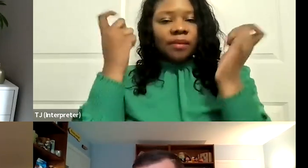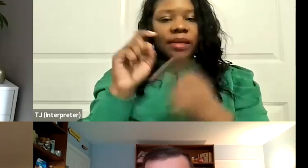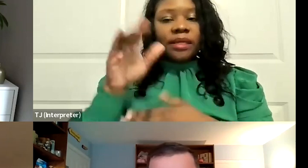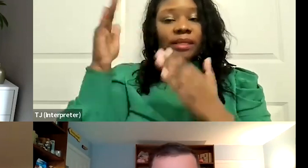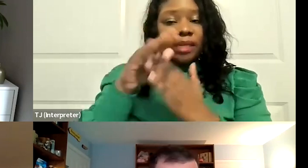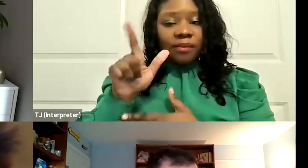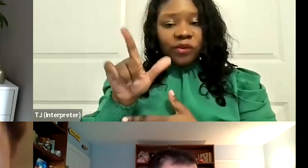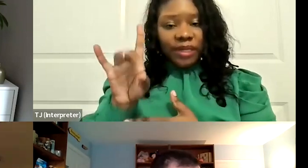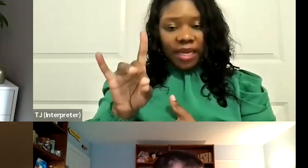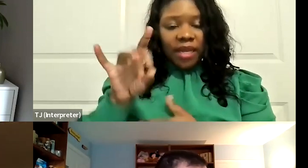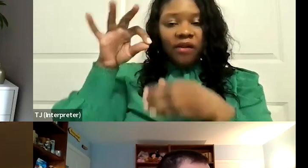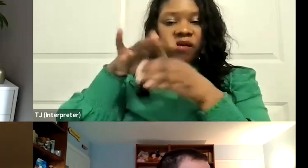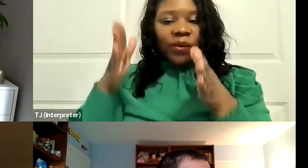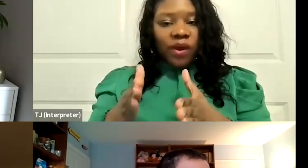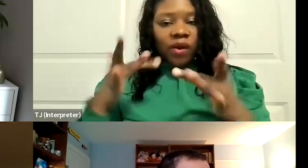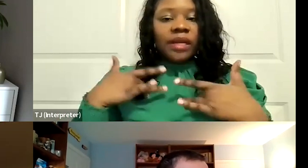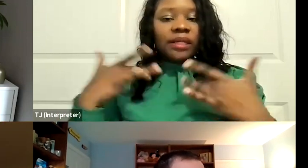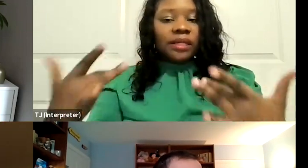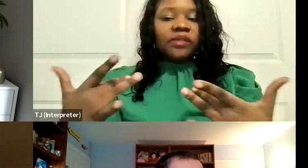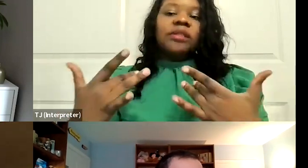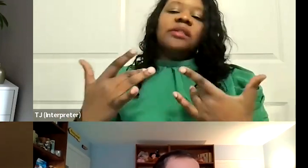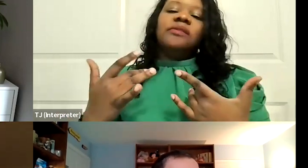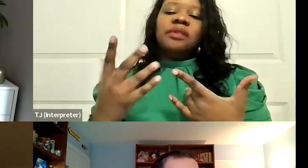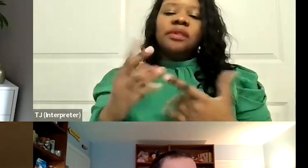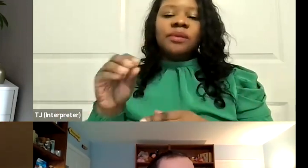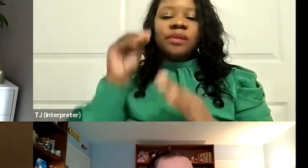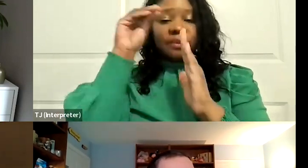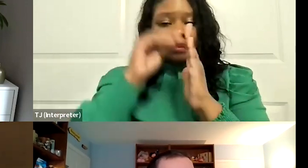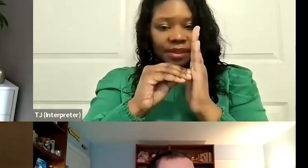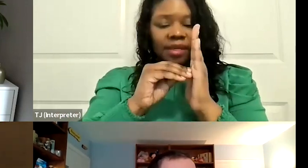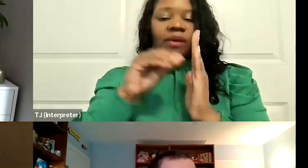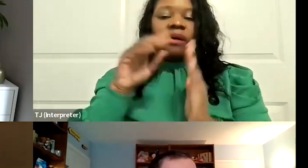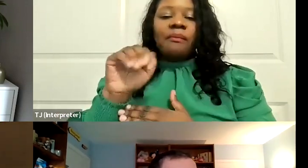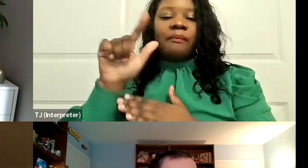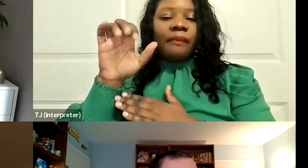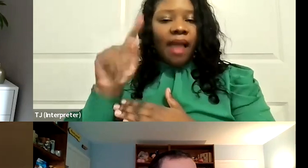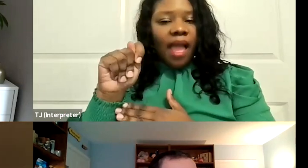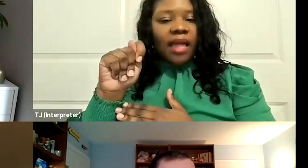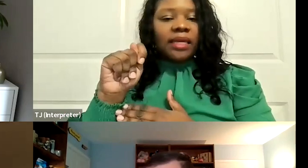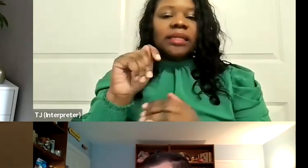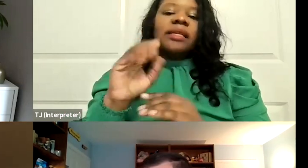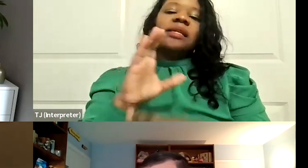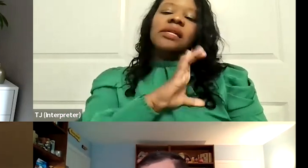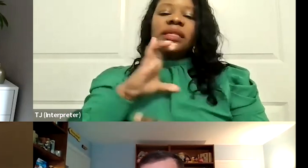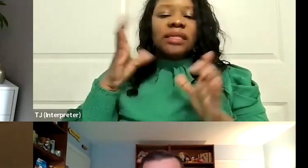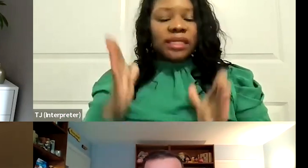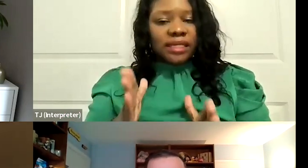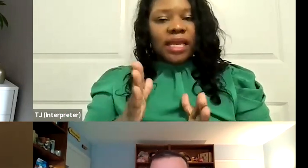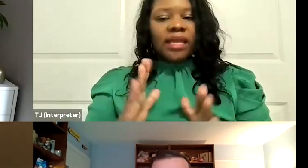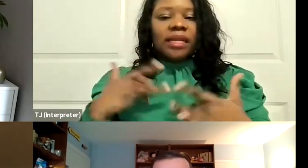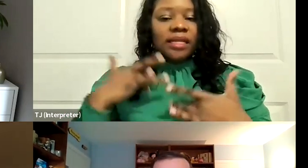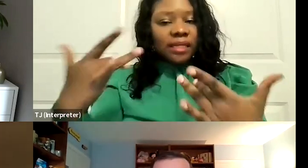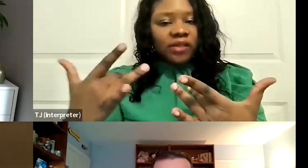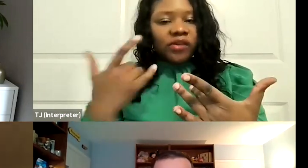was a voter initiative. As Jay mentioned, it was put on the ballot as a citizen's initiative. I'm just going to give an overview of the